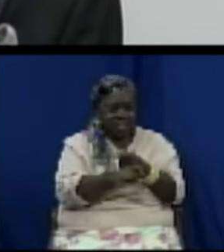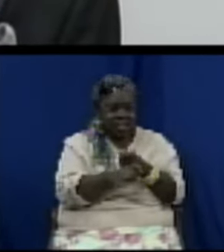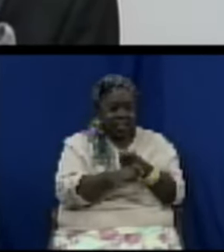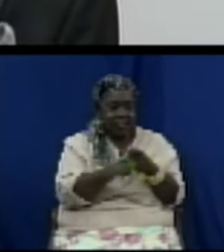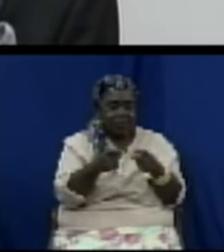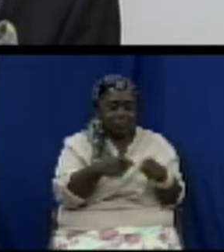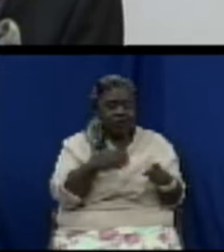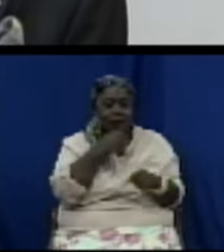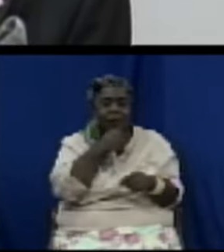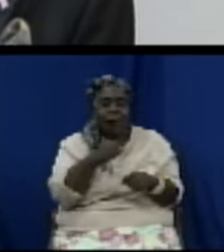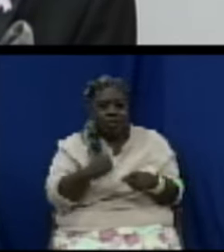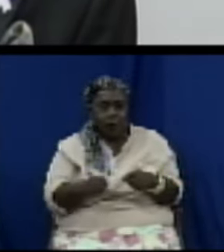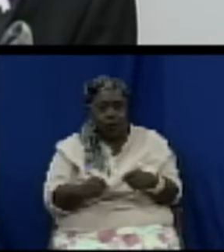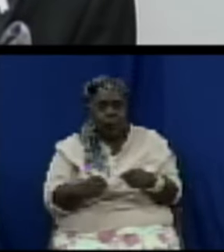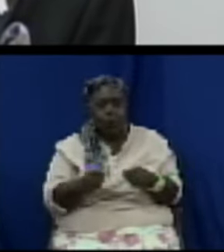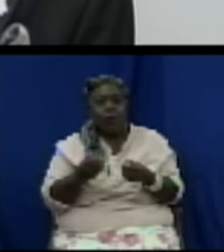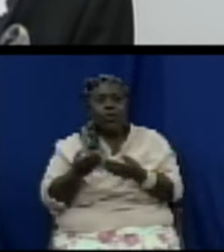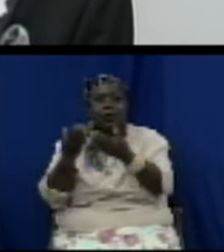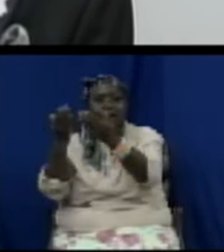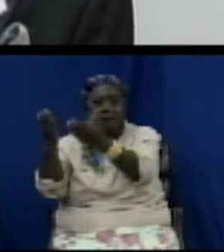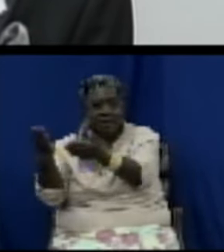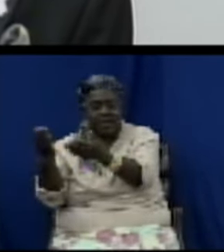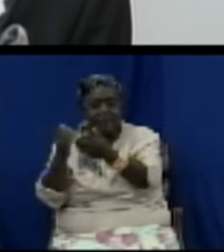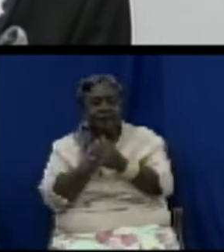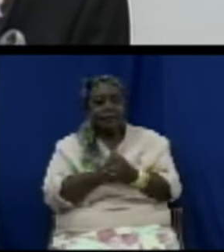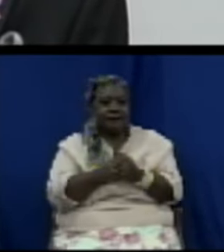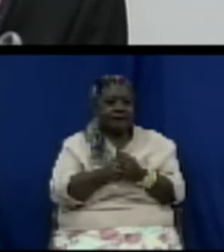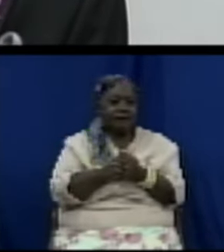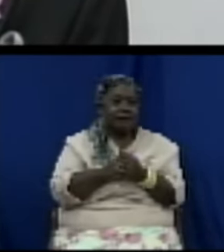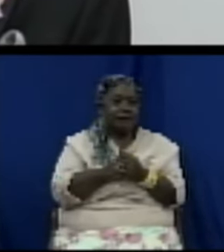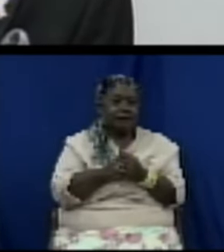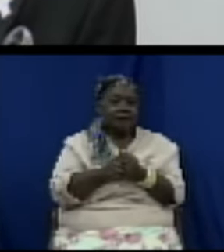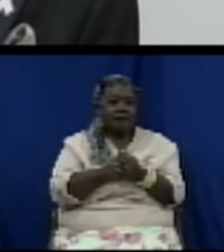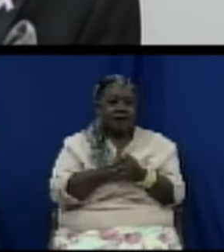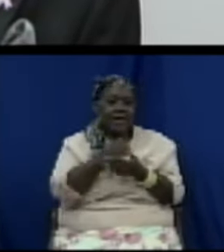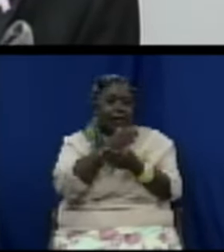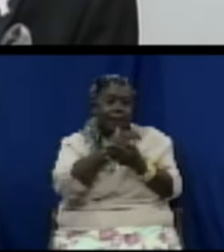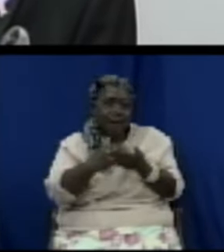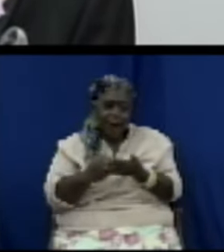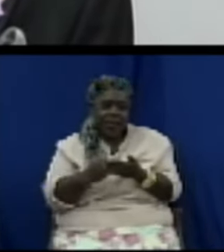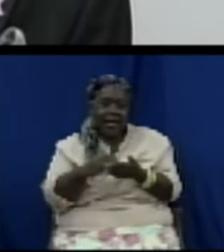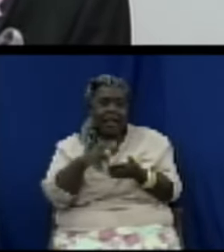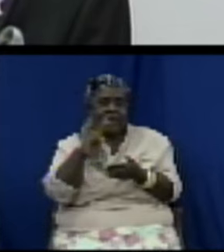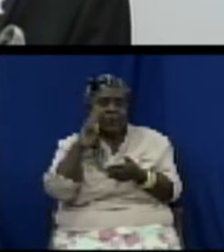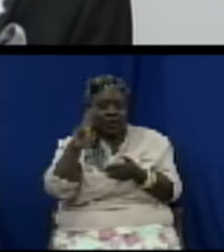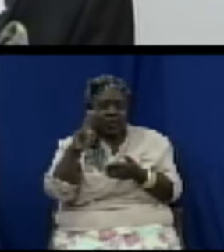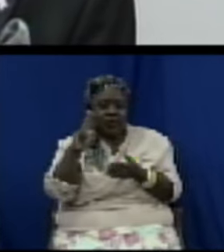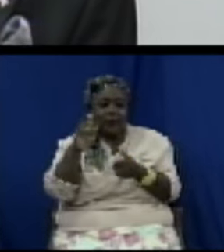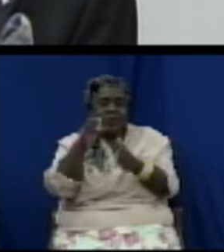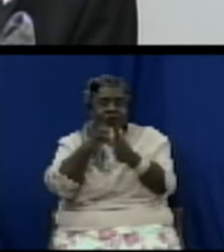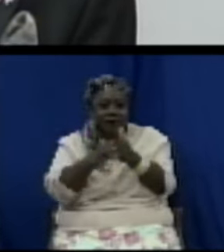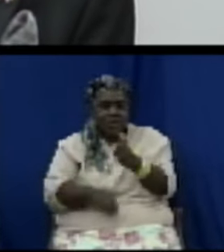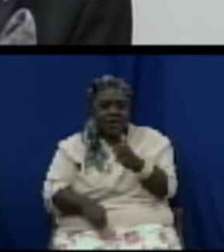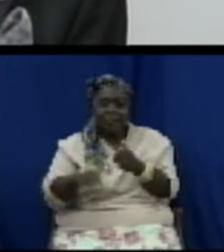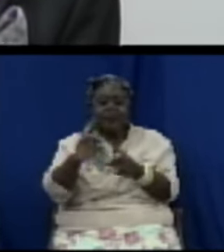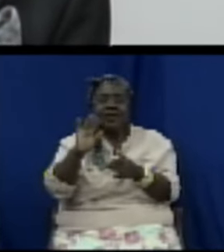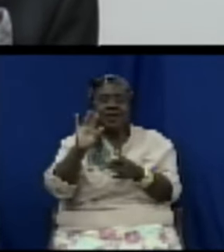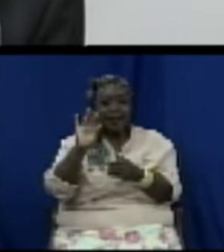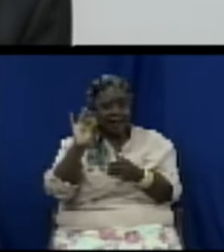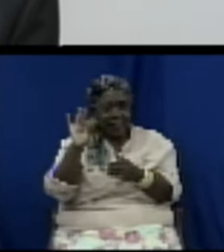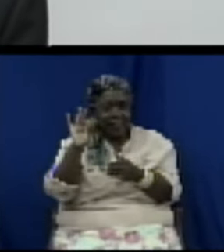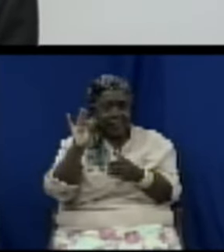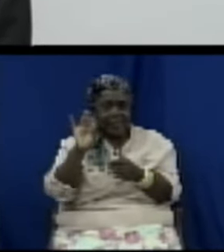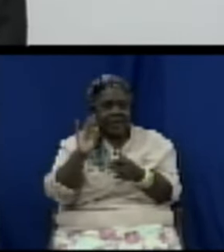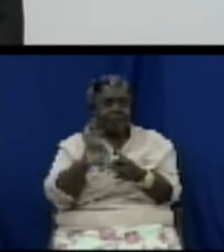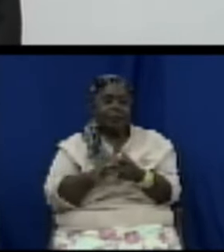in fact part two of chapter eight which of course